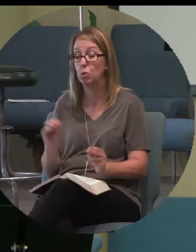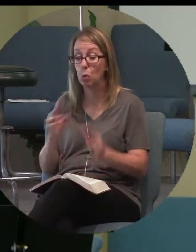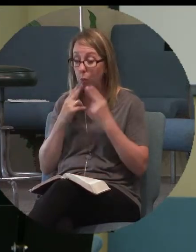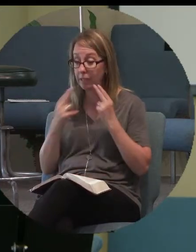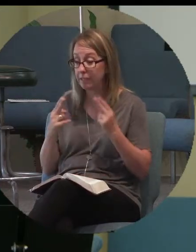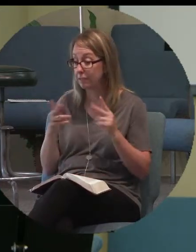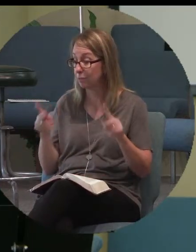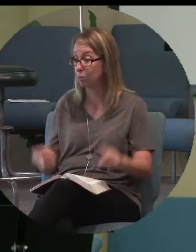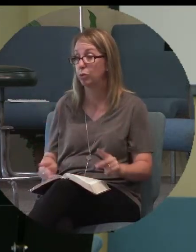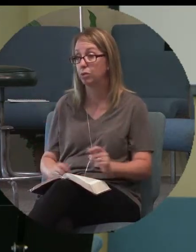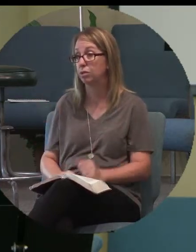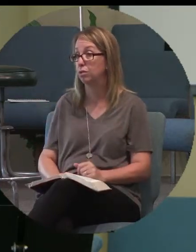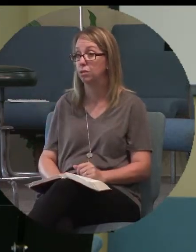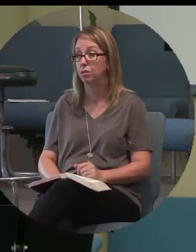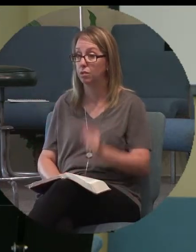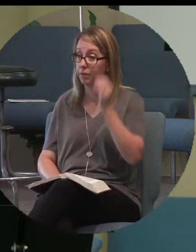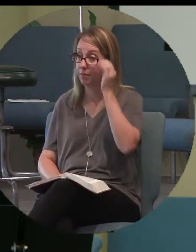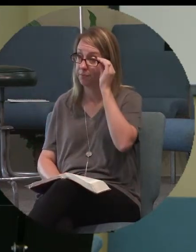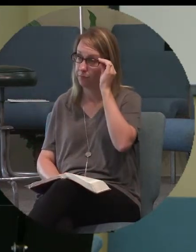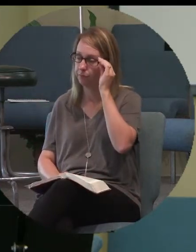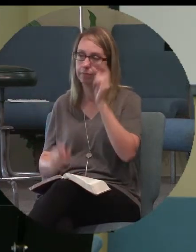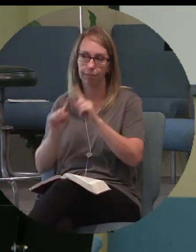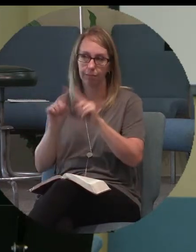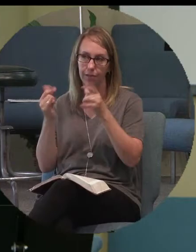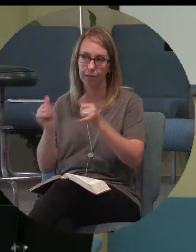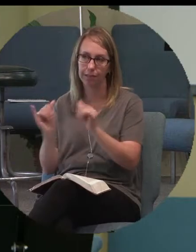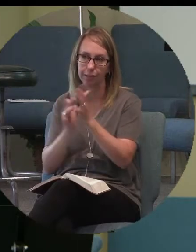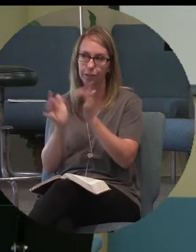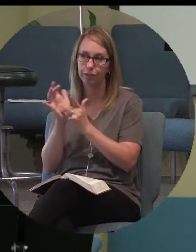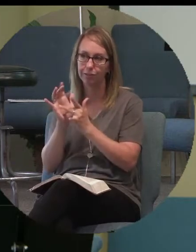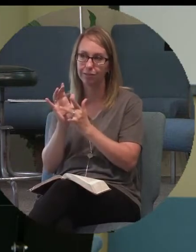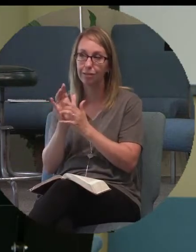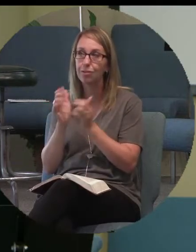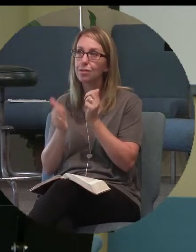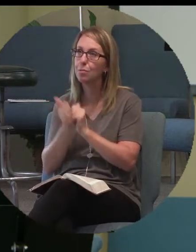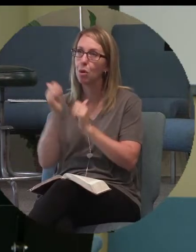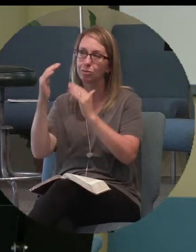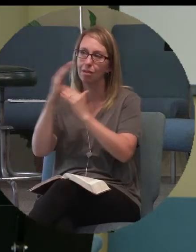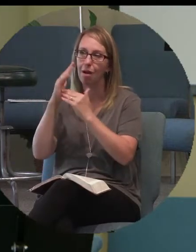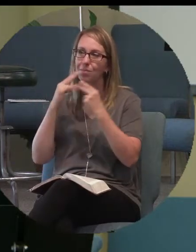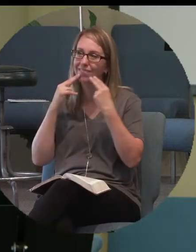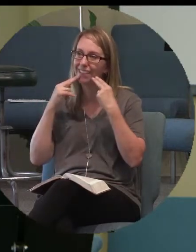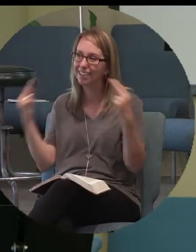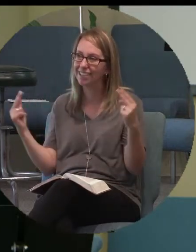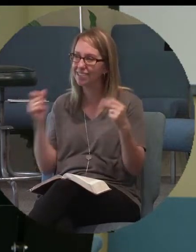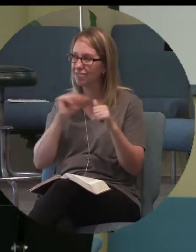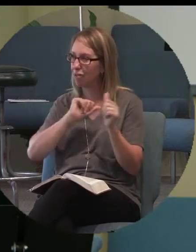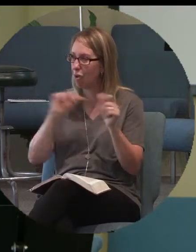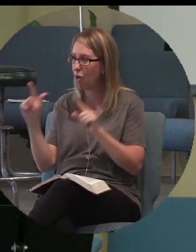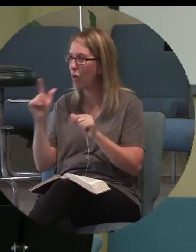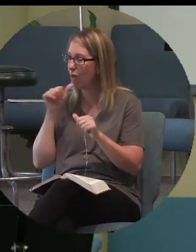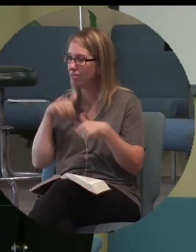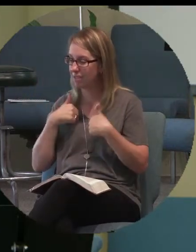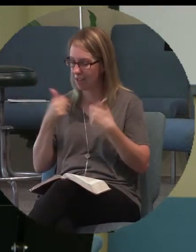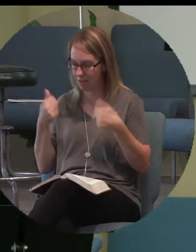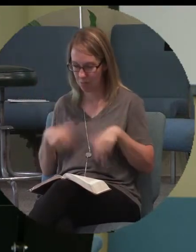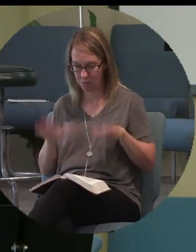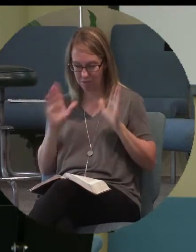person. And yet Jesus, the most innocent of all, said, I will give my life